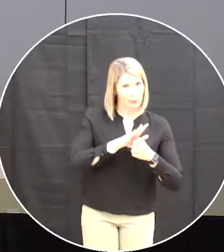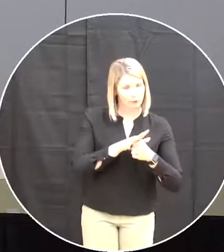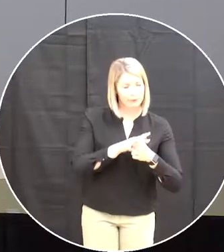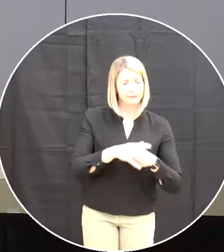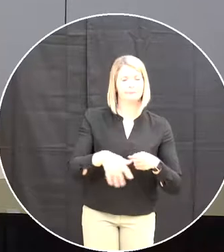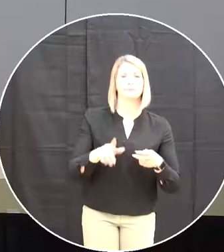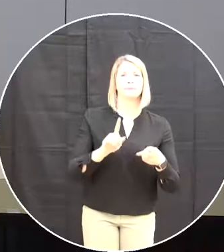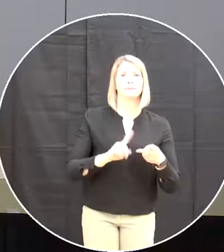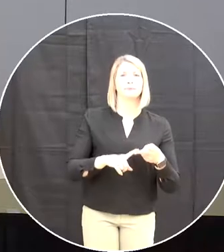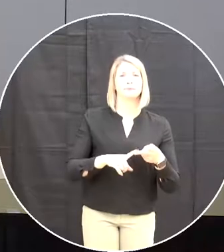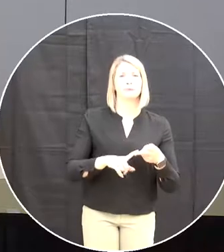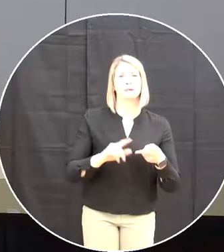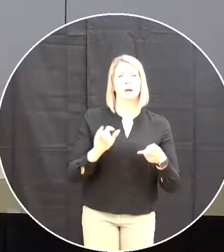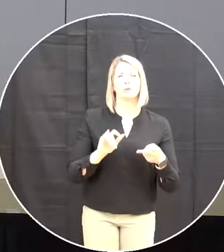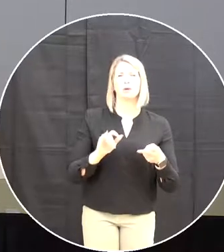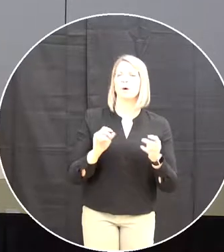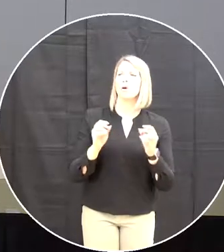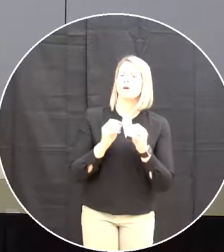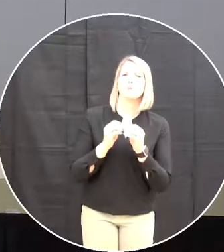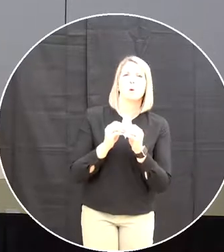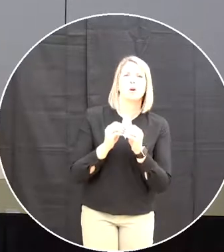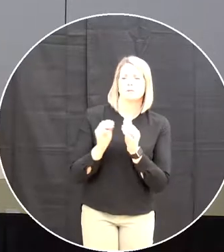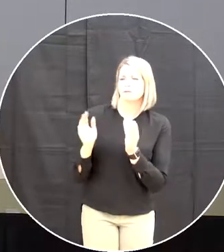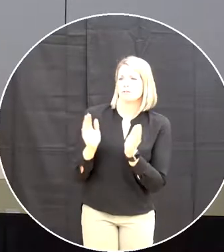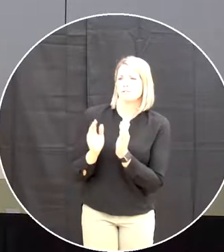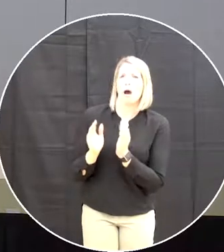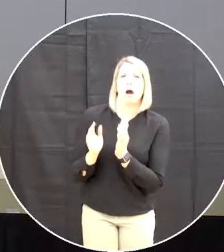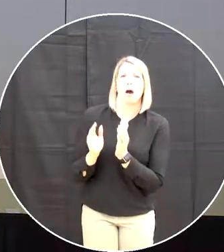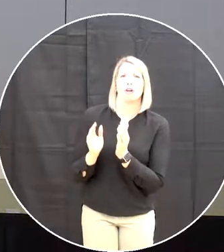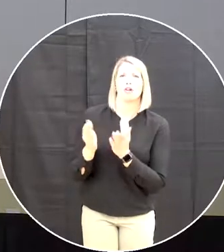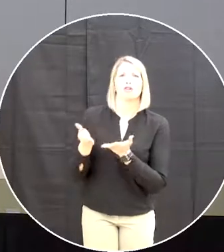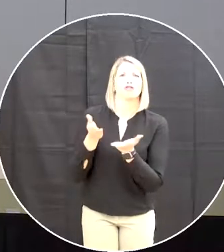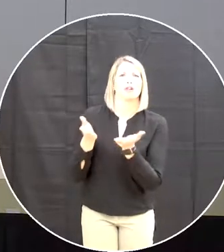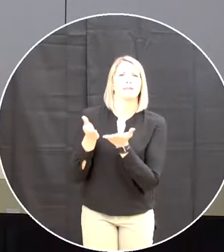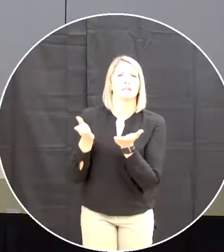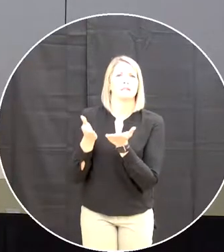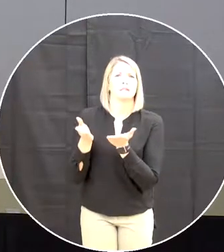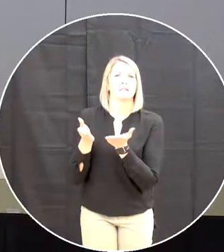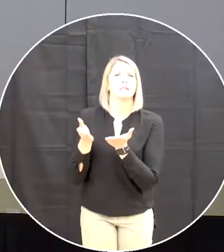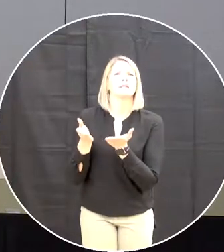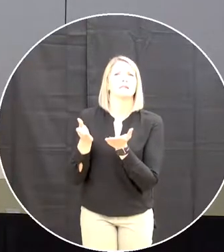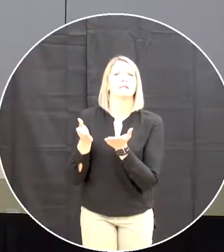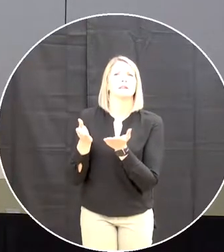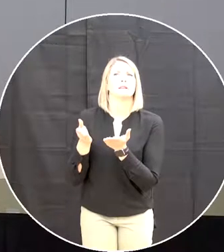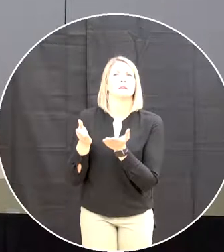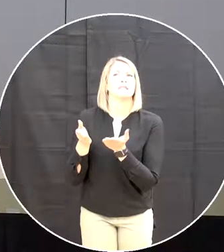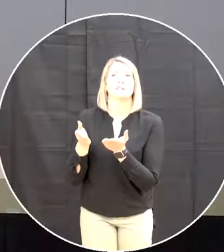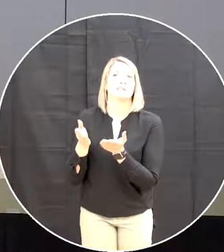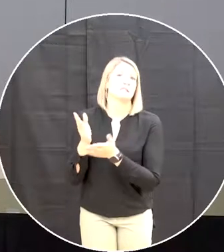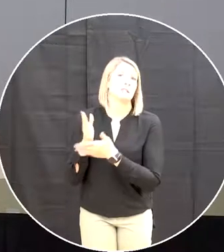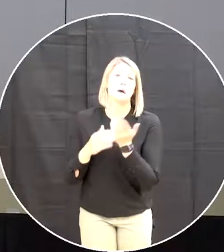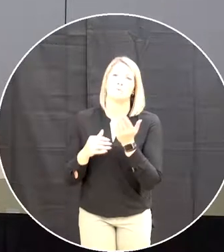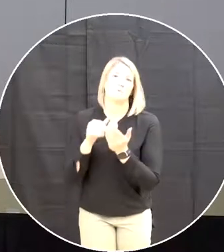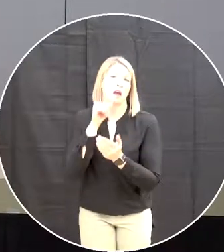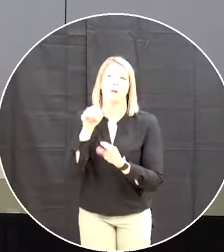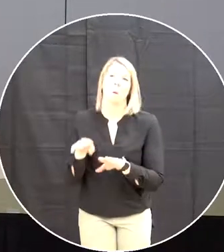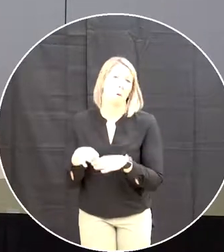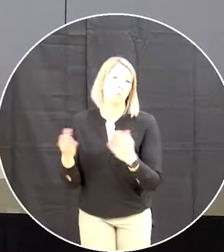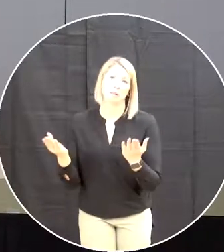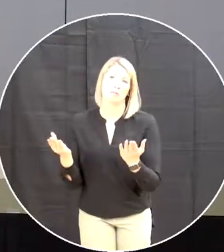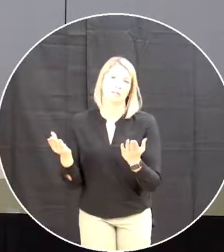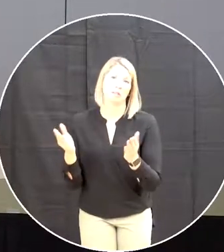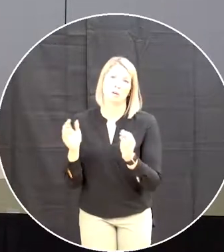many smaller caterers throughout the province who just wanted business didn't open at all in in the schools